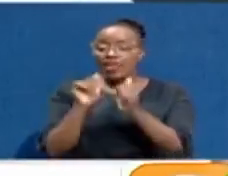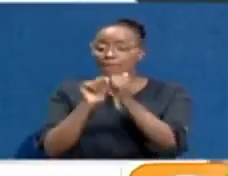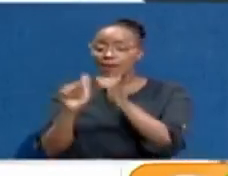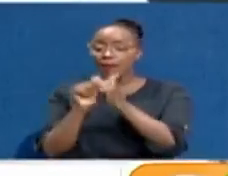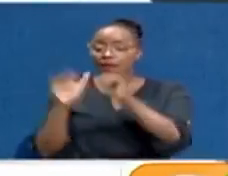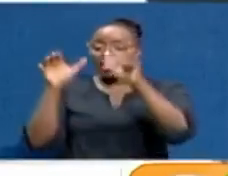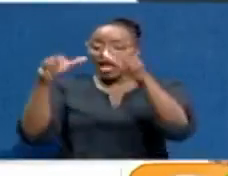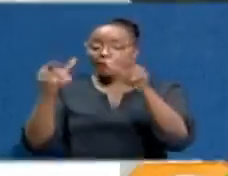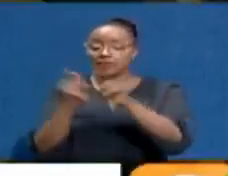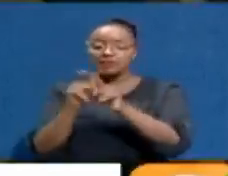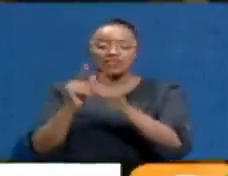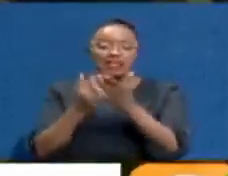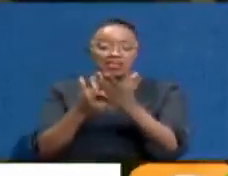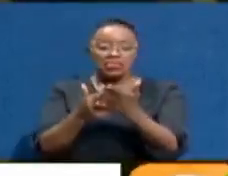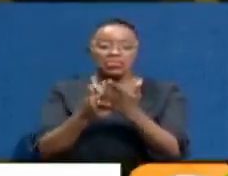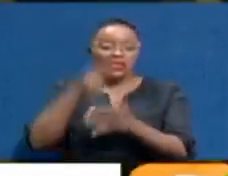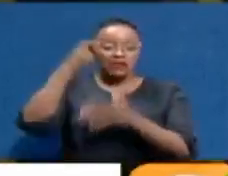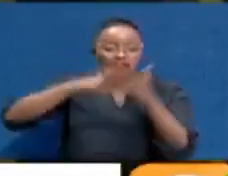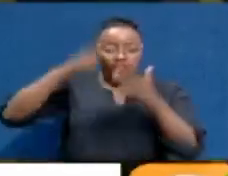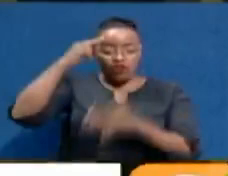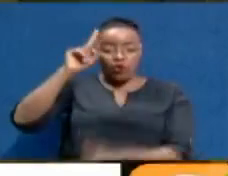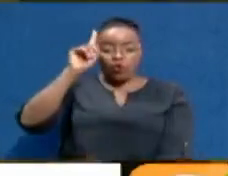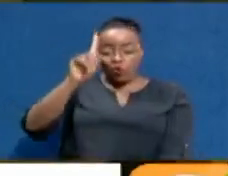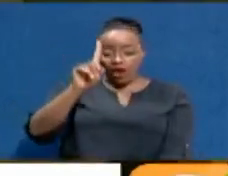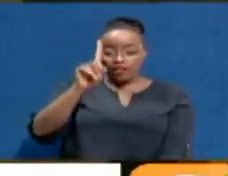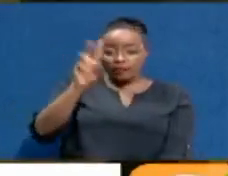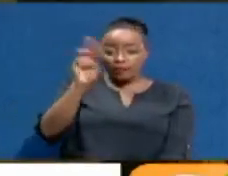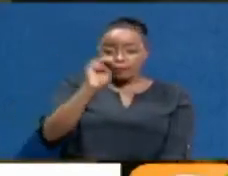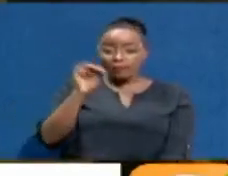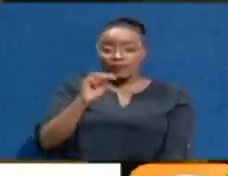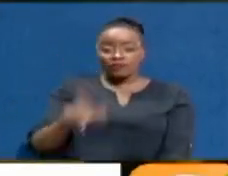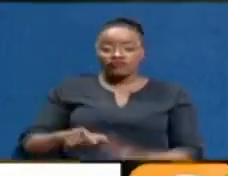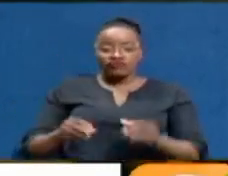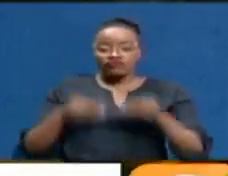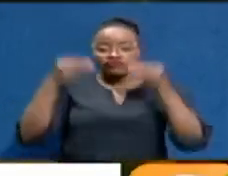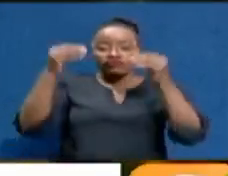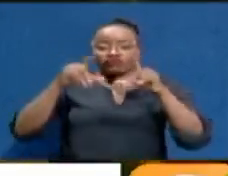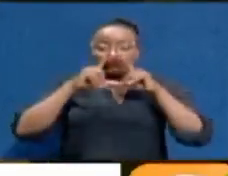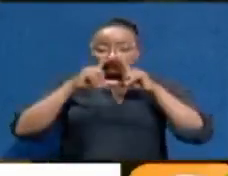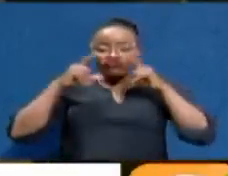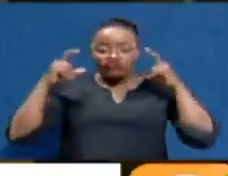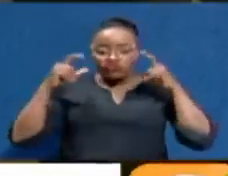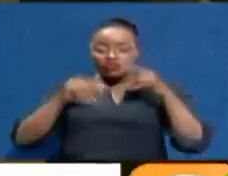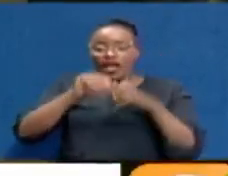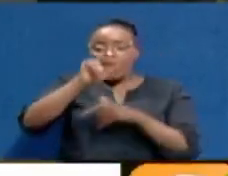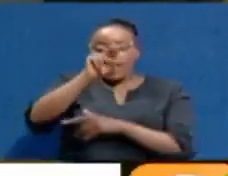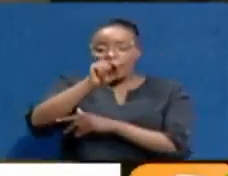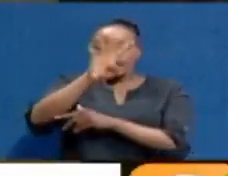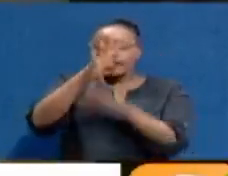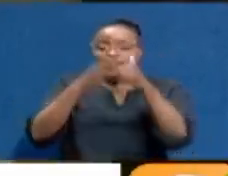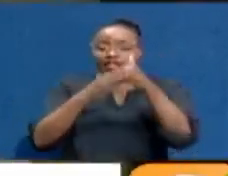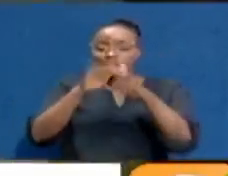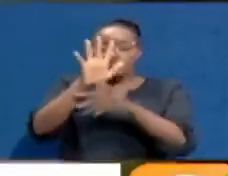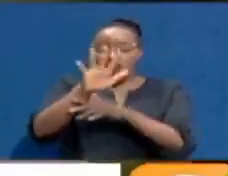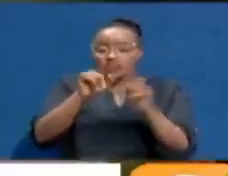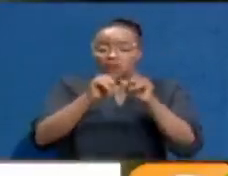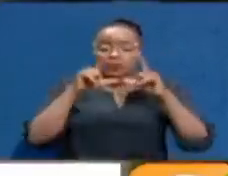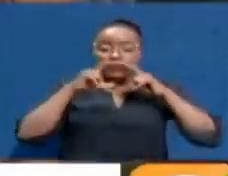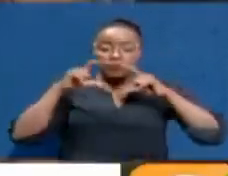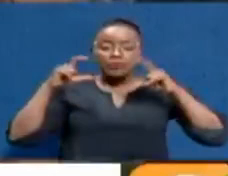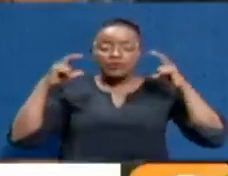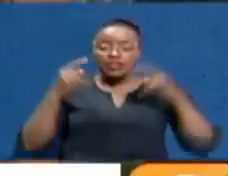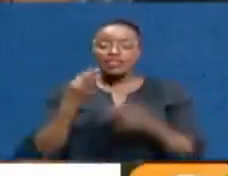did not negotiate prices for 1 million 3-ply masks, 500,000 N95 masks and 200 pieces of